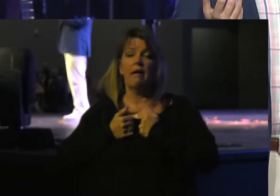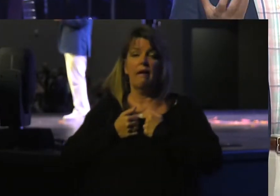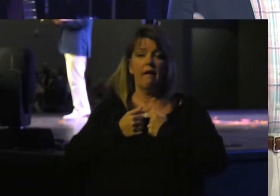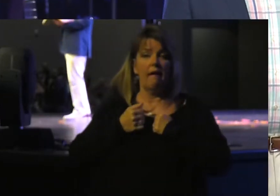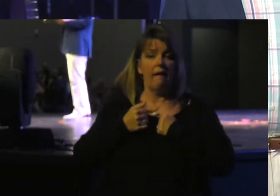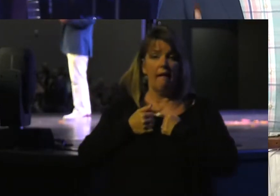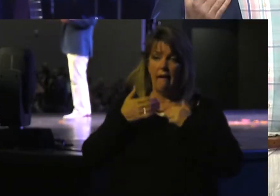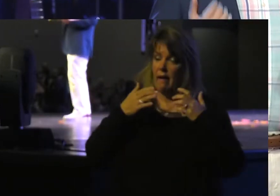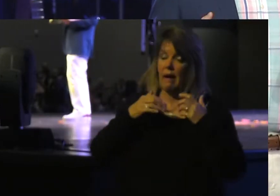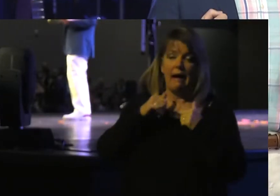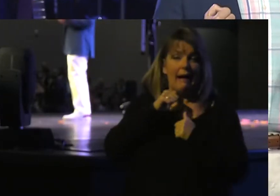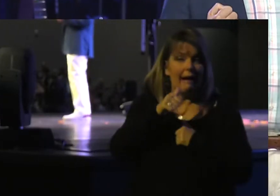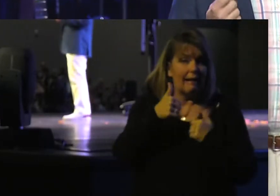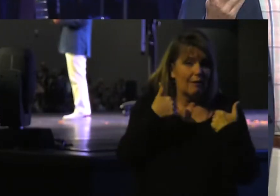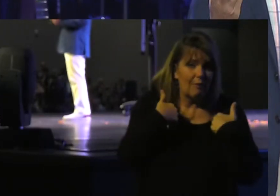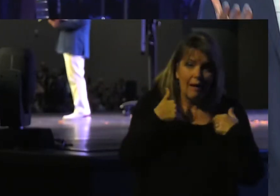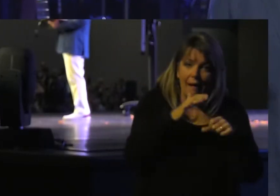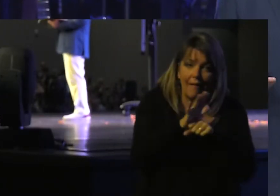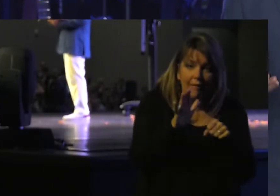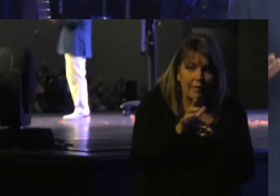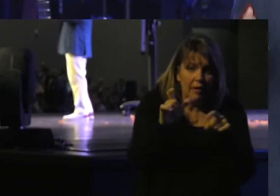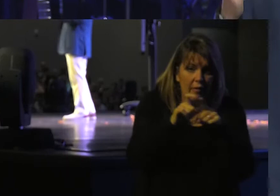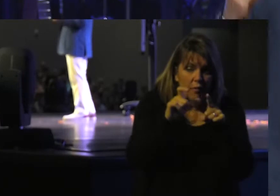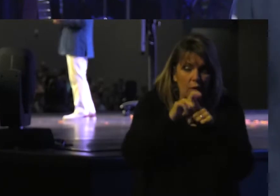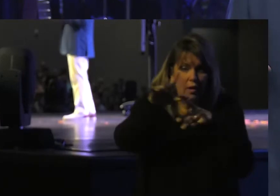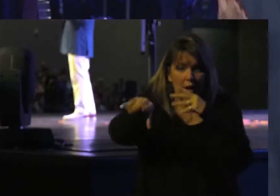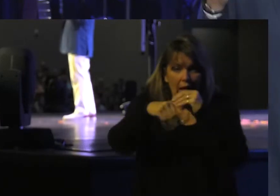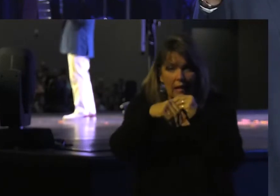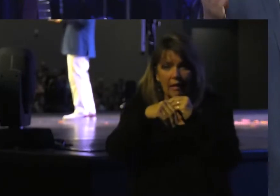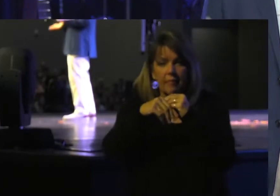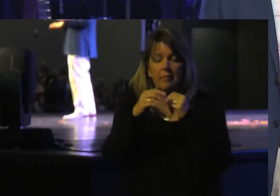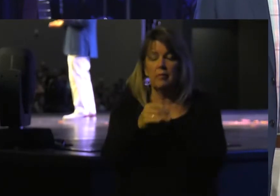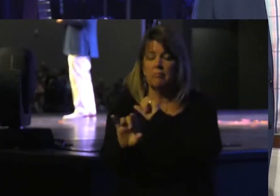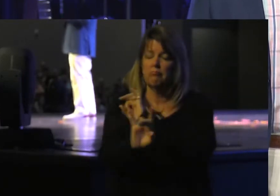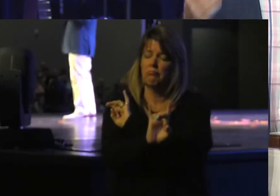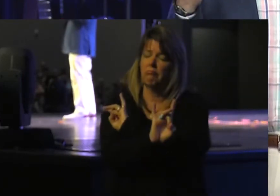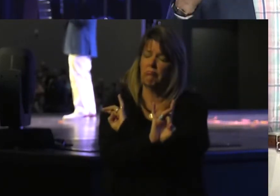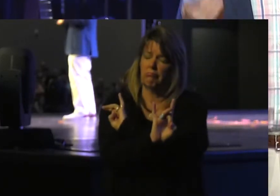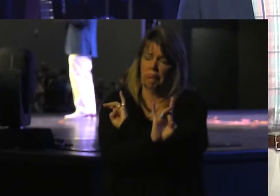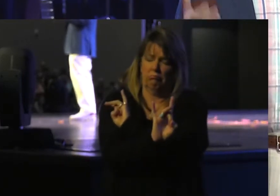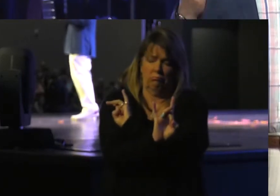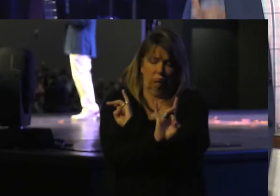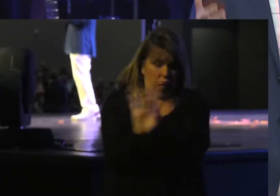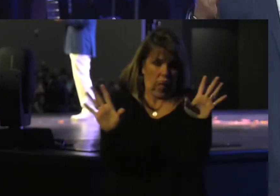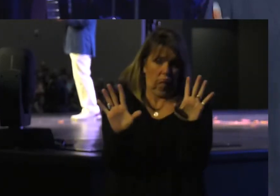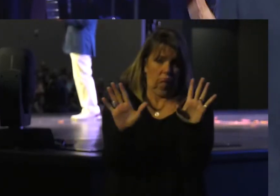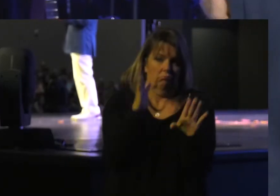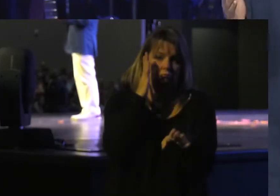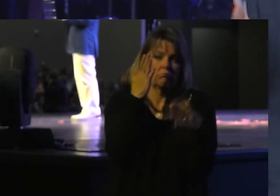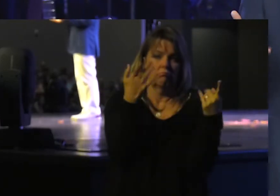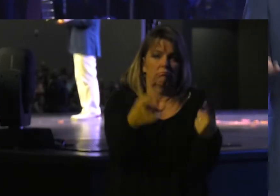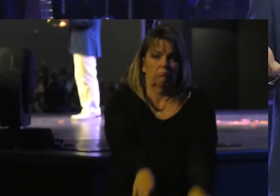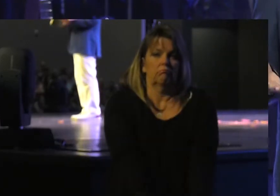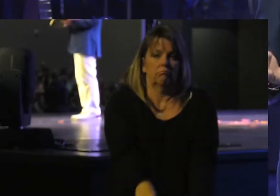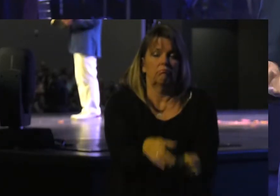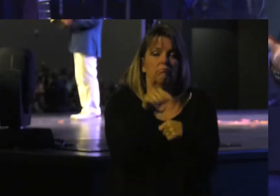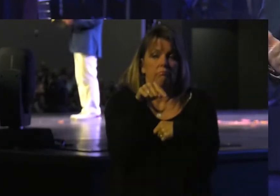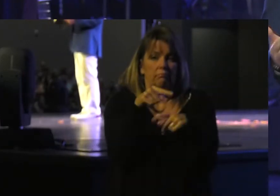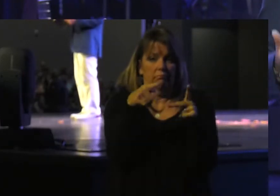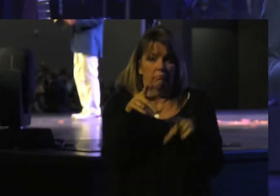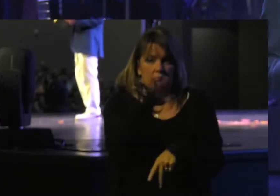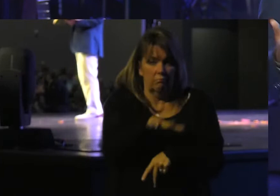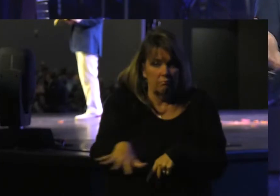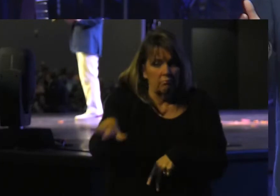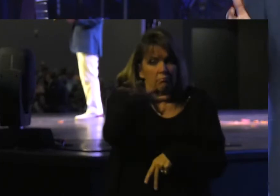don't have the words to add to Jeremiah's words The utter despair of what is about to happen in this place.